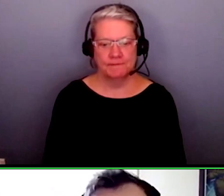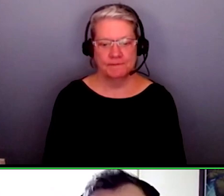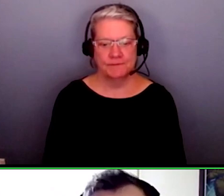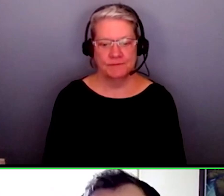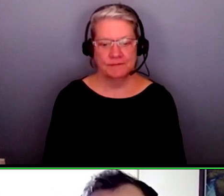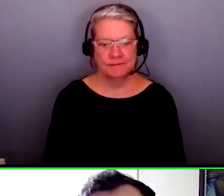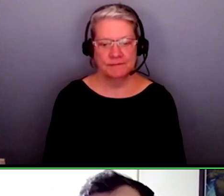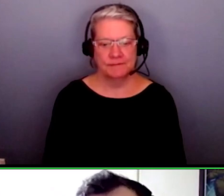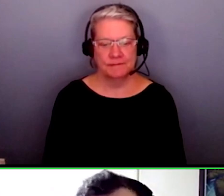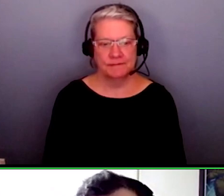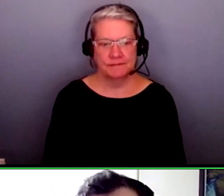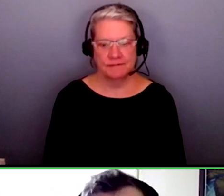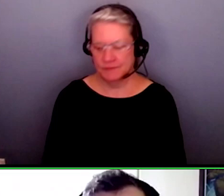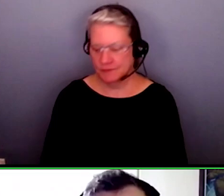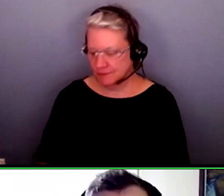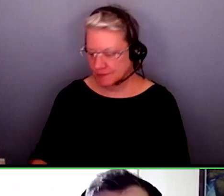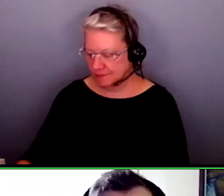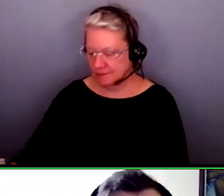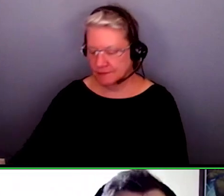that you get answers faster